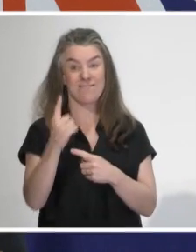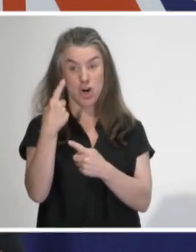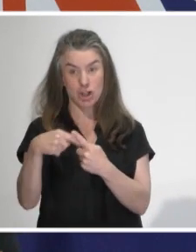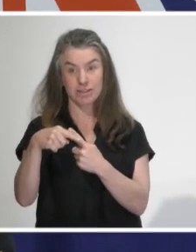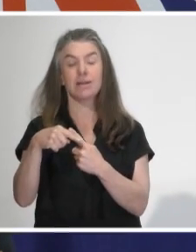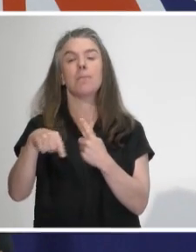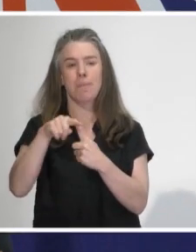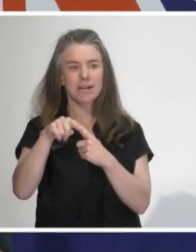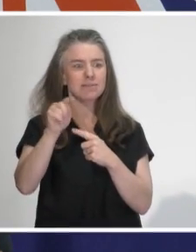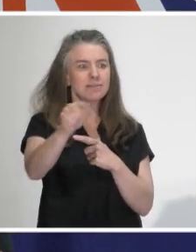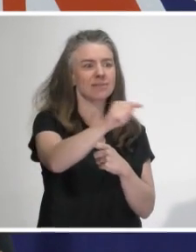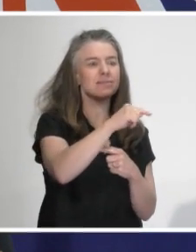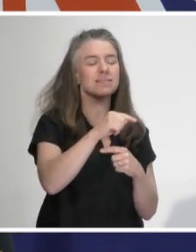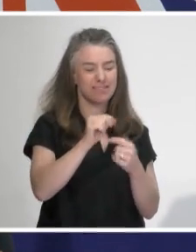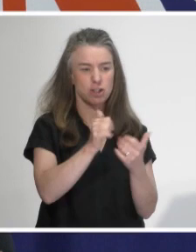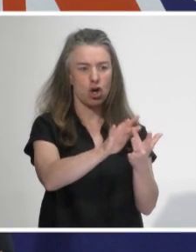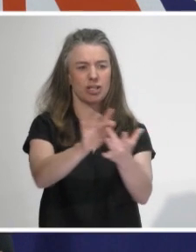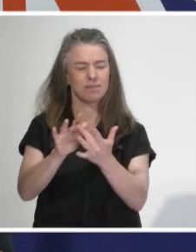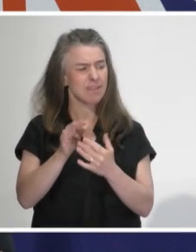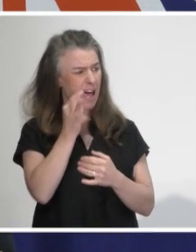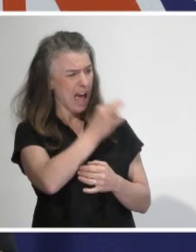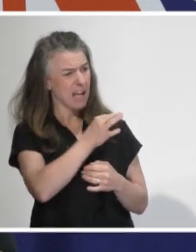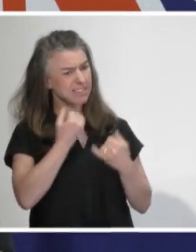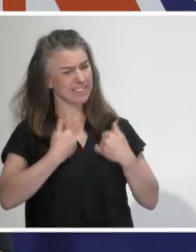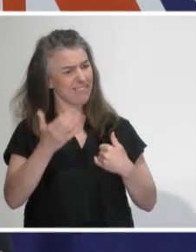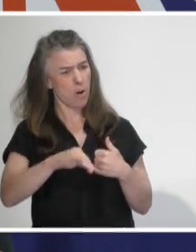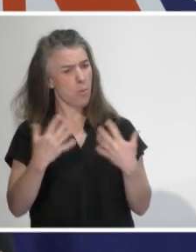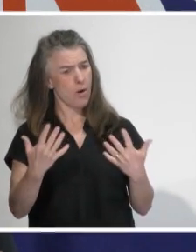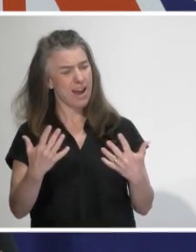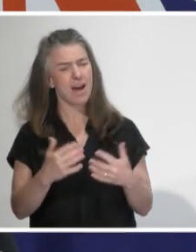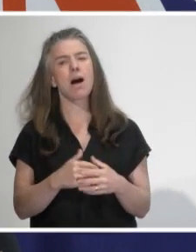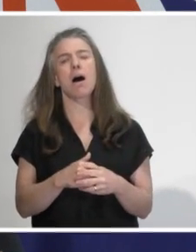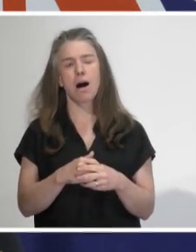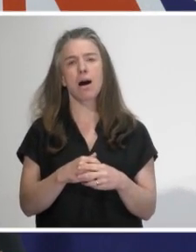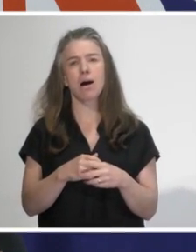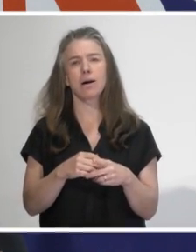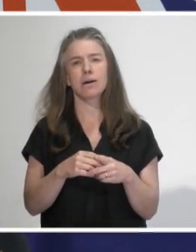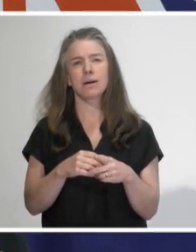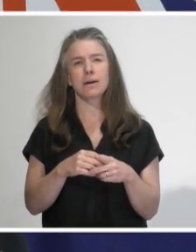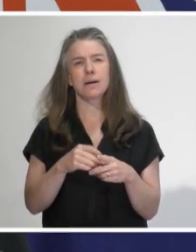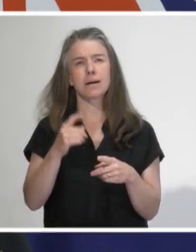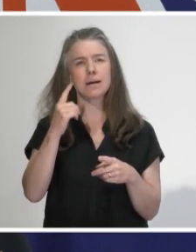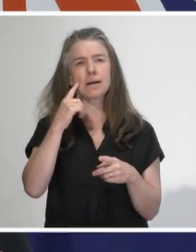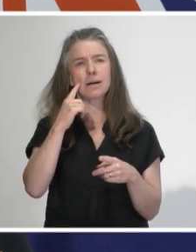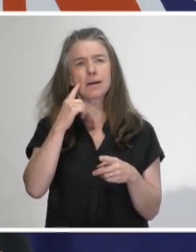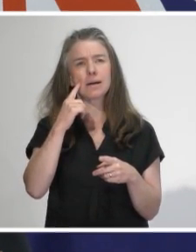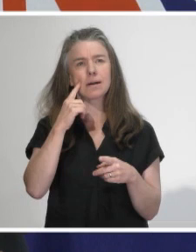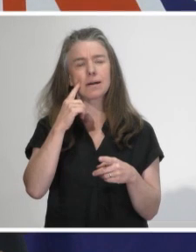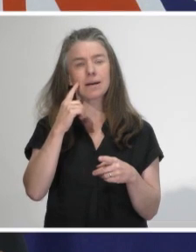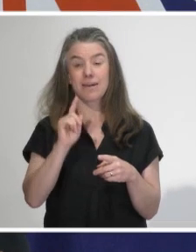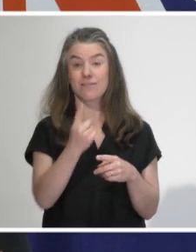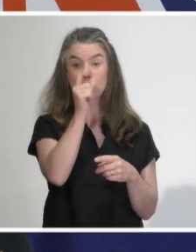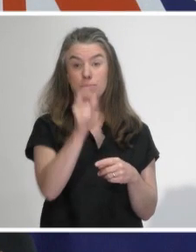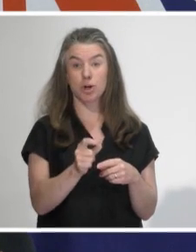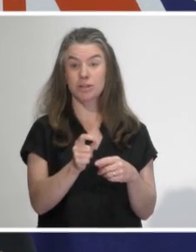are and all the appropriate action is in place there. What was the origin? My understanding is that the index